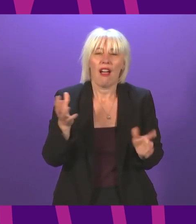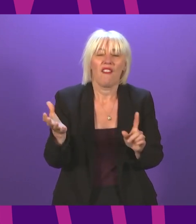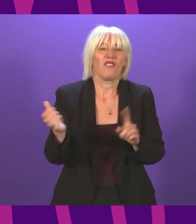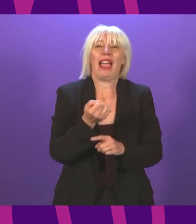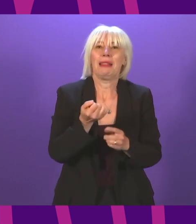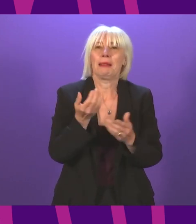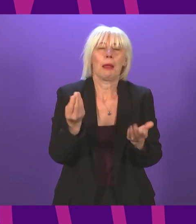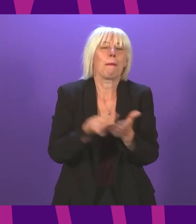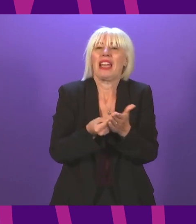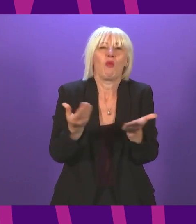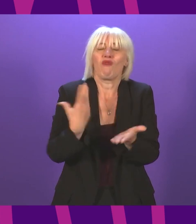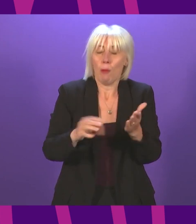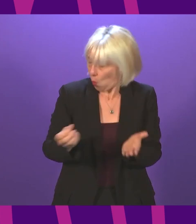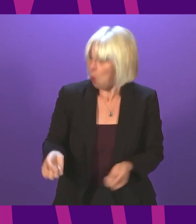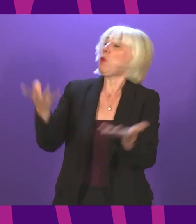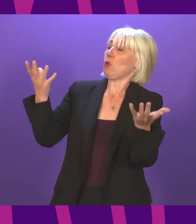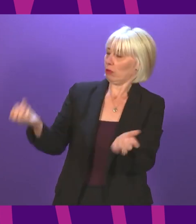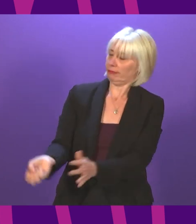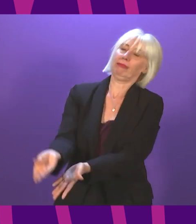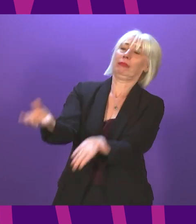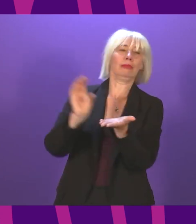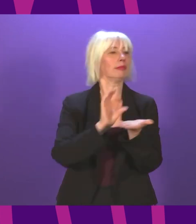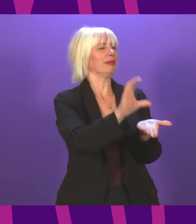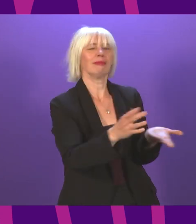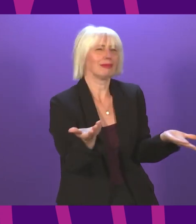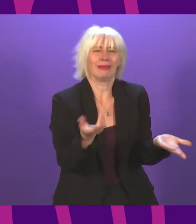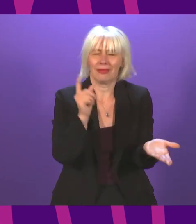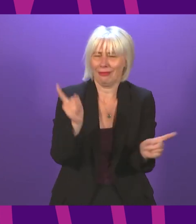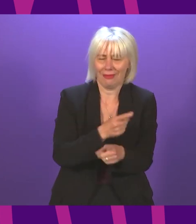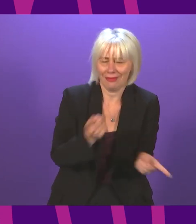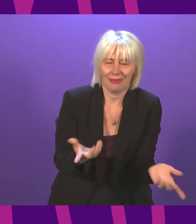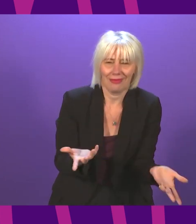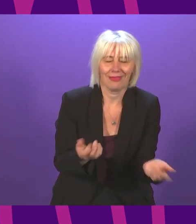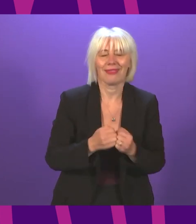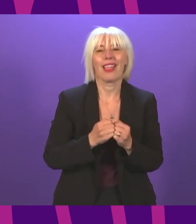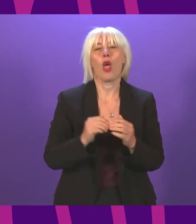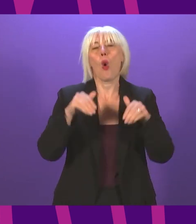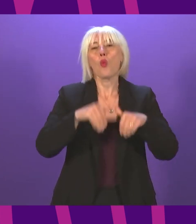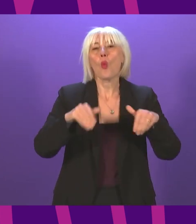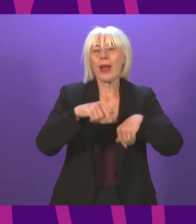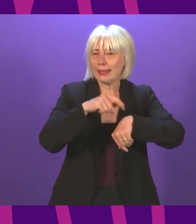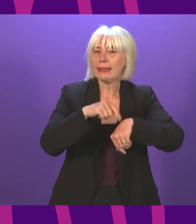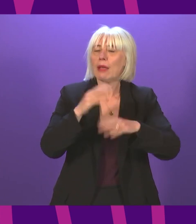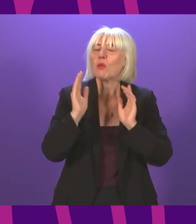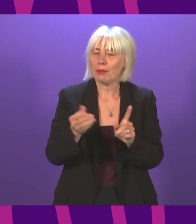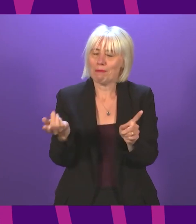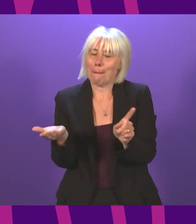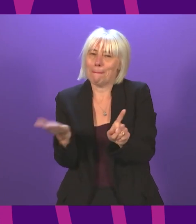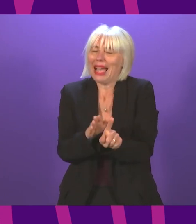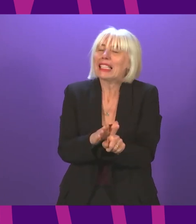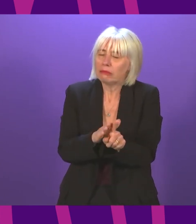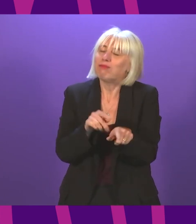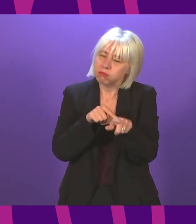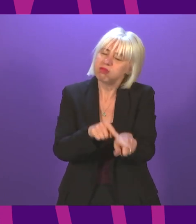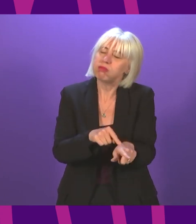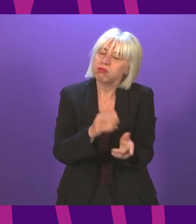of nowhere. In terms of the waiting times, we have a big responsibility to get waiting times back on track. Incidentally, one